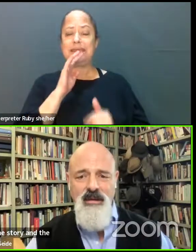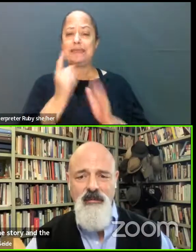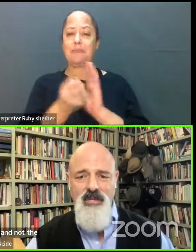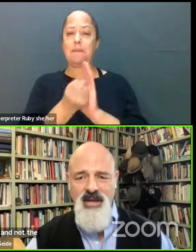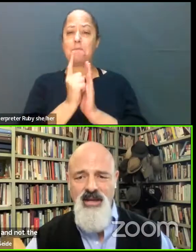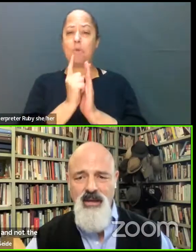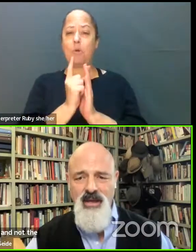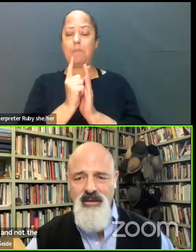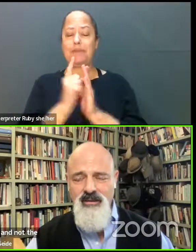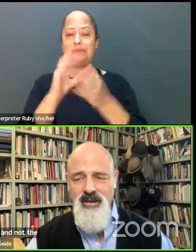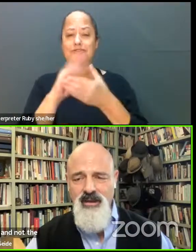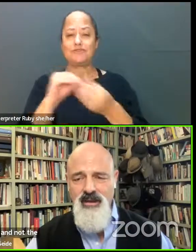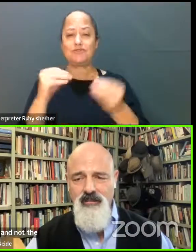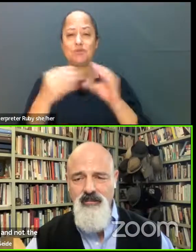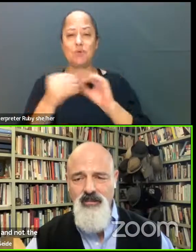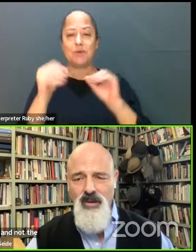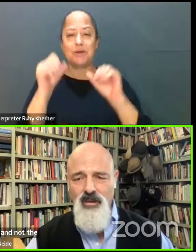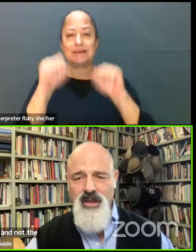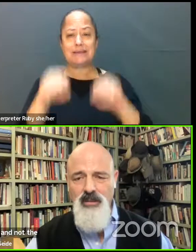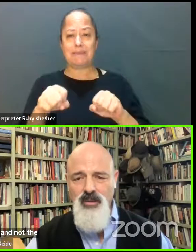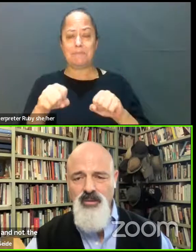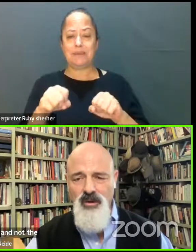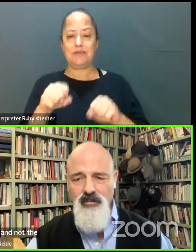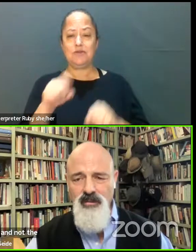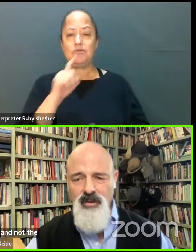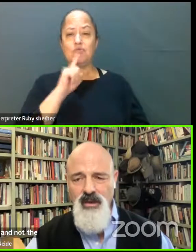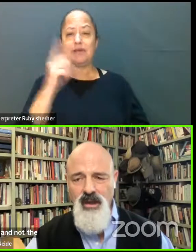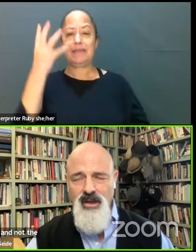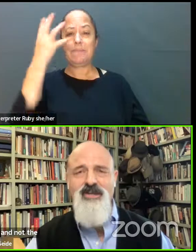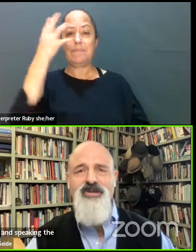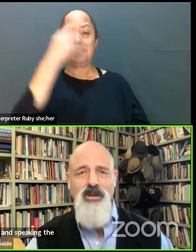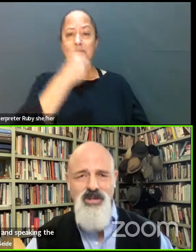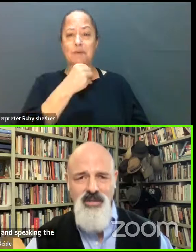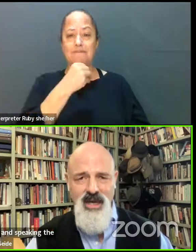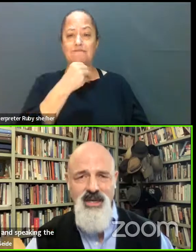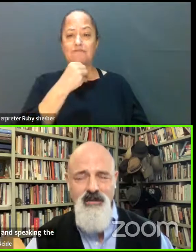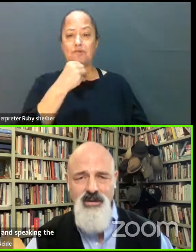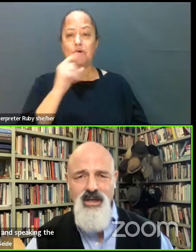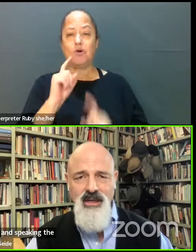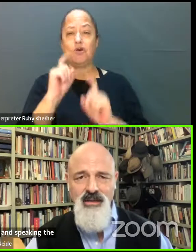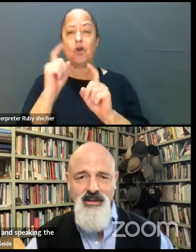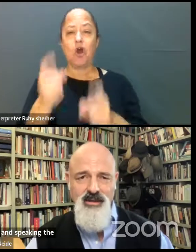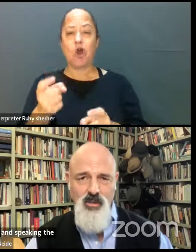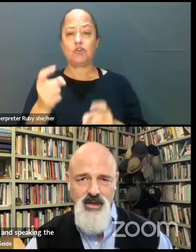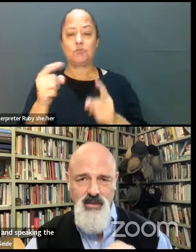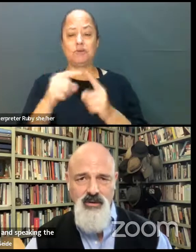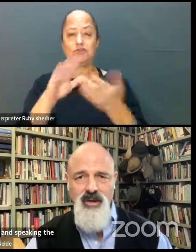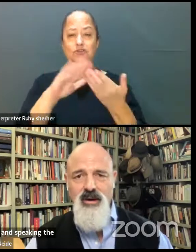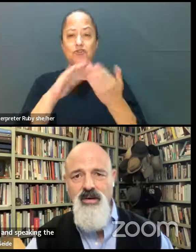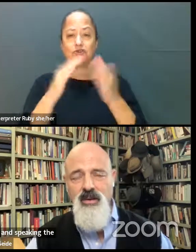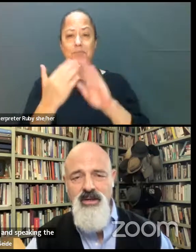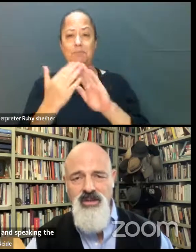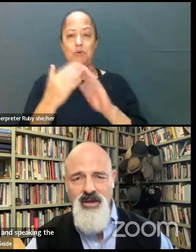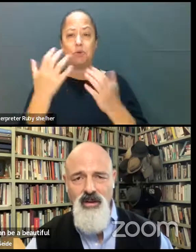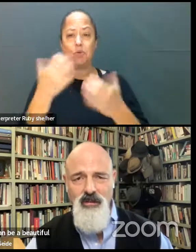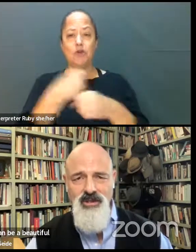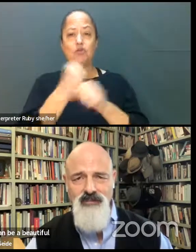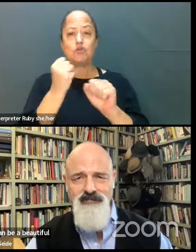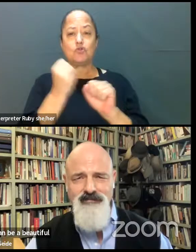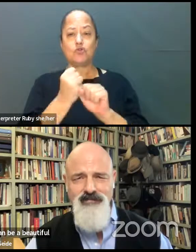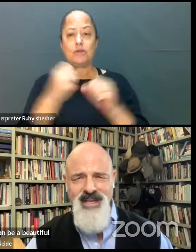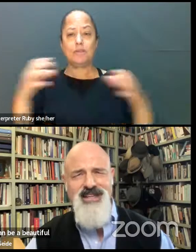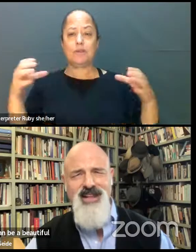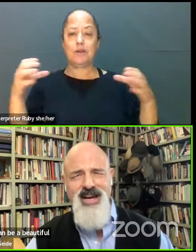that can be a really beautiful contribution to any community that's wanting to create greater cohesion and